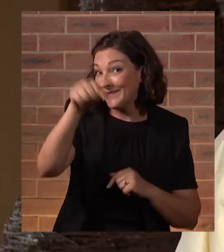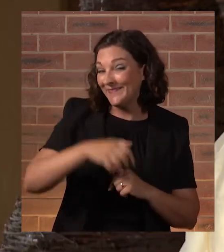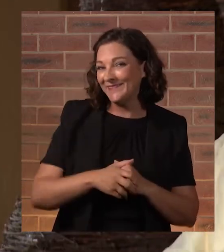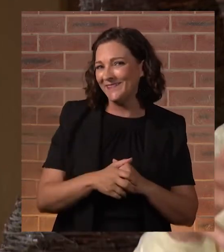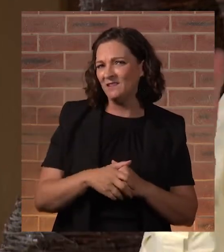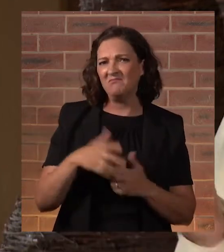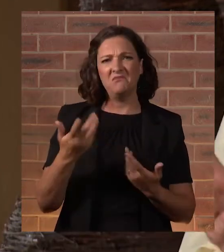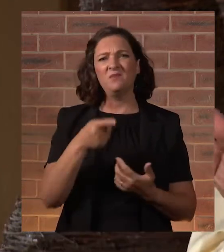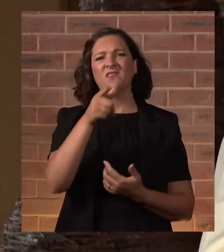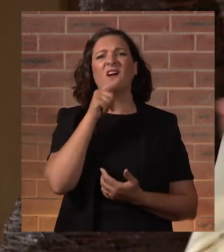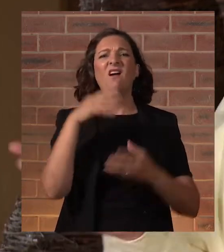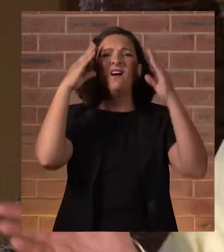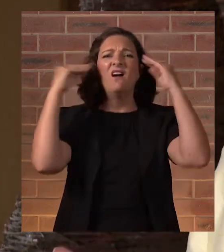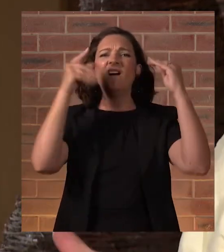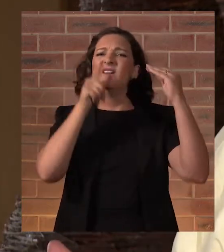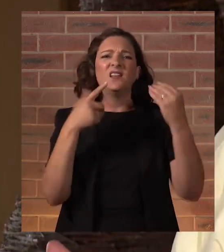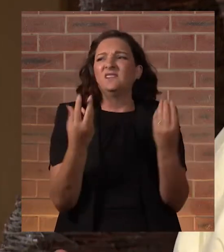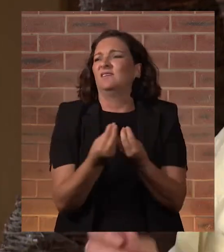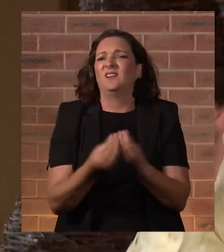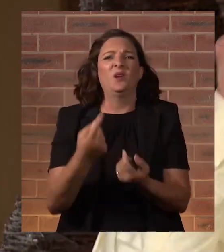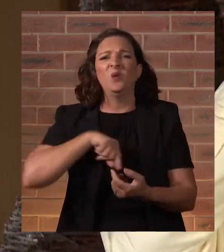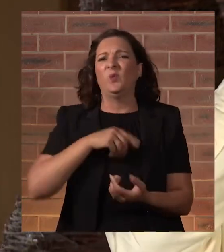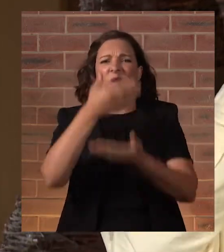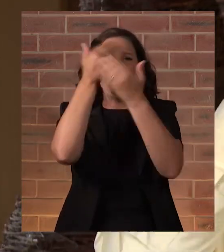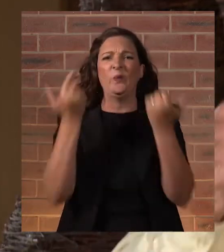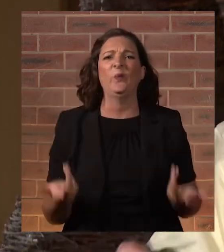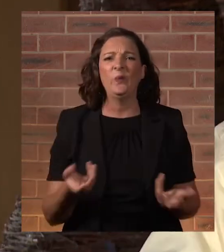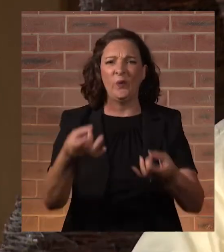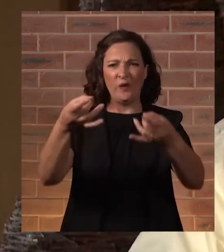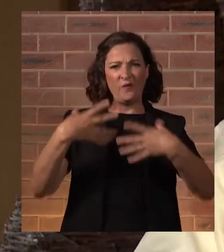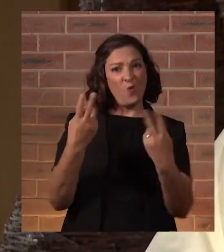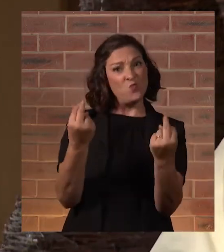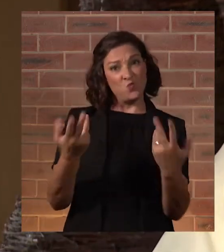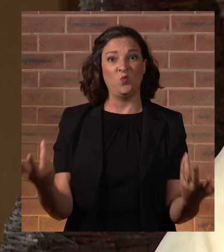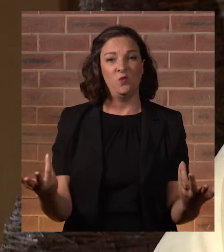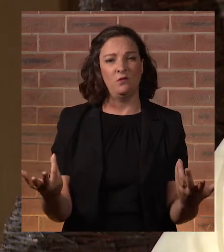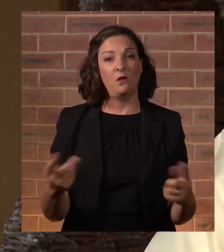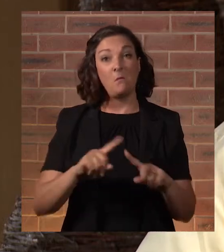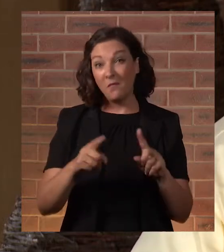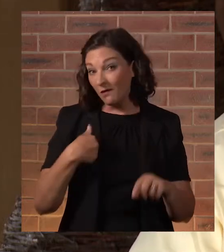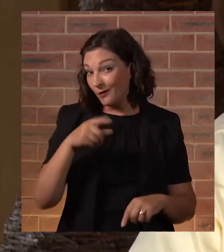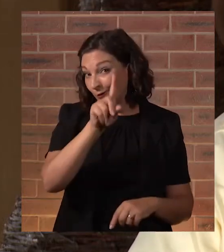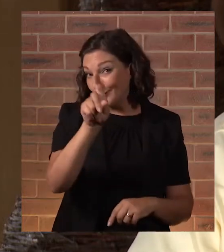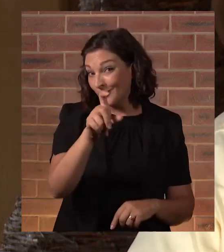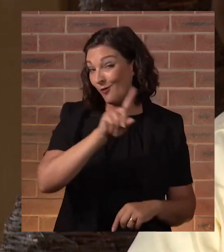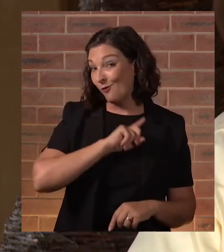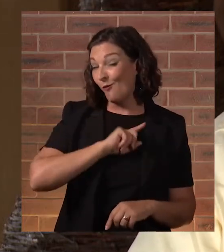You're sitting there and you say, Come on, Angus, tell us something that we don't know. Well, I want to ask you a question, sir. Why is it taking you so long